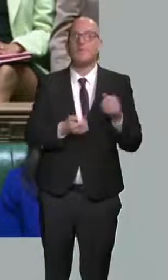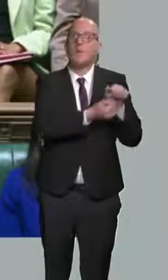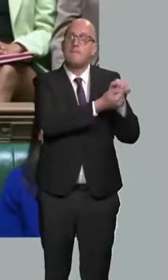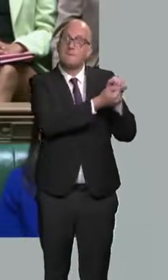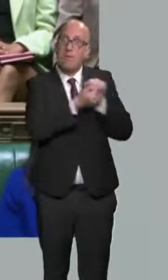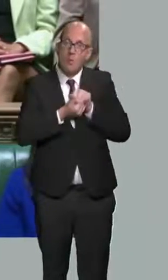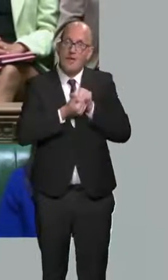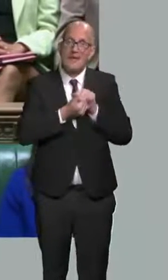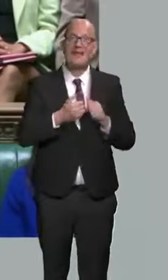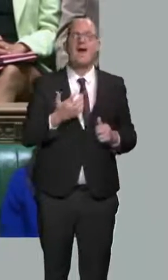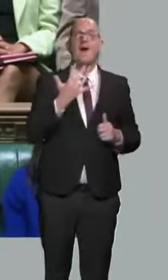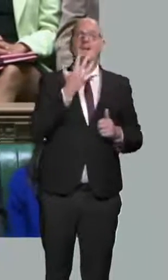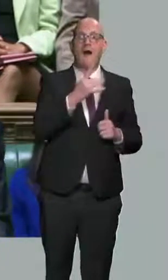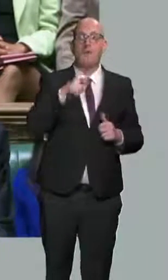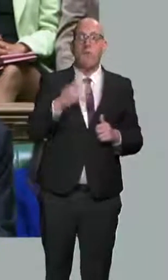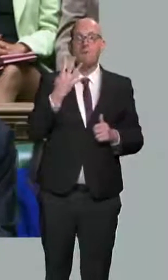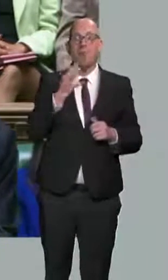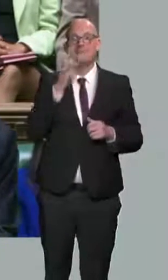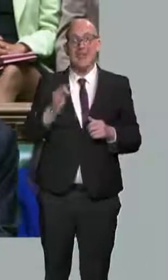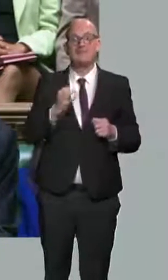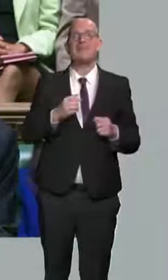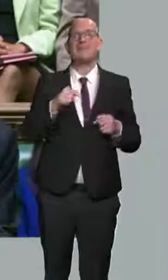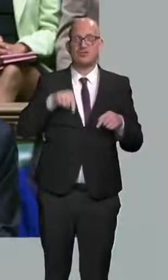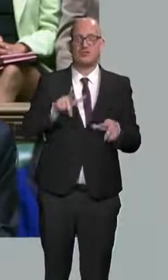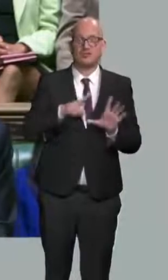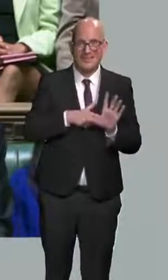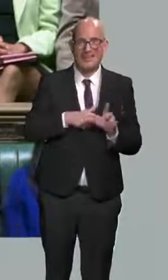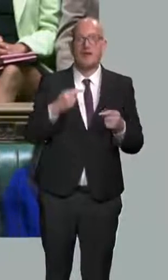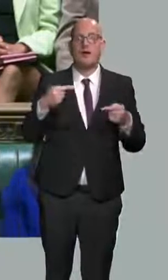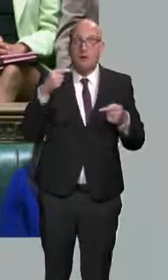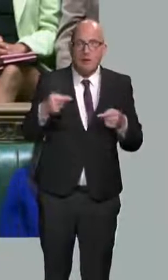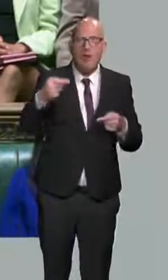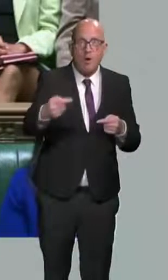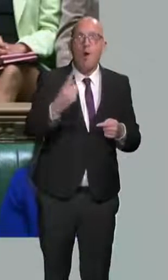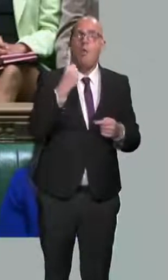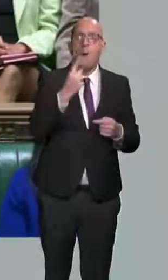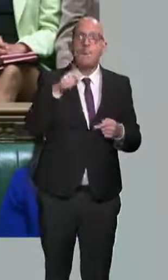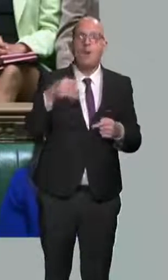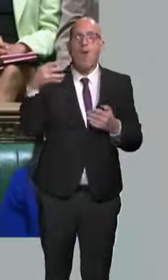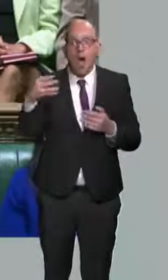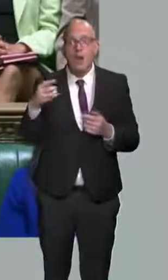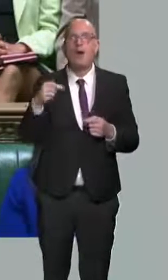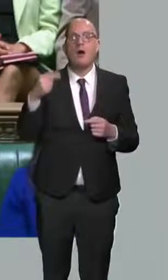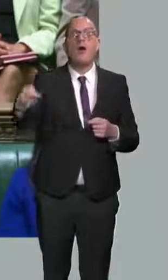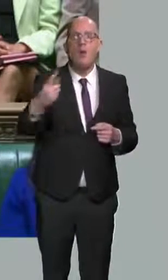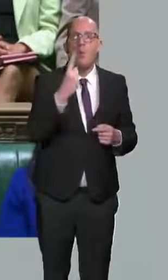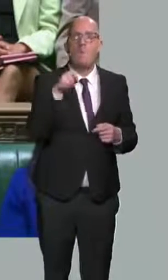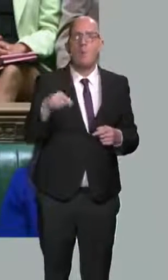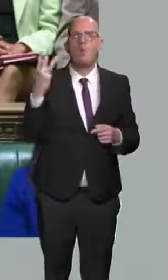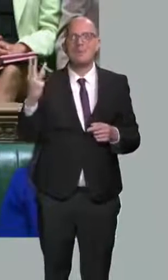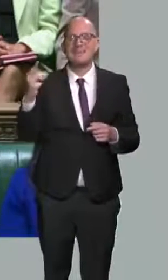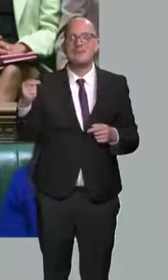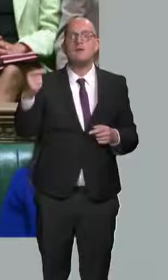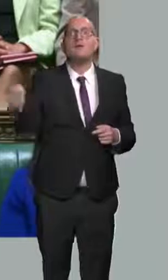year, 3.9% next year, than 1.9%, 1.3%, 1.2% and 1.1%